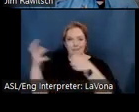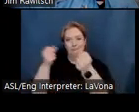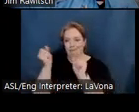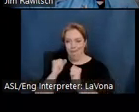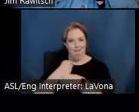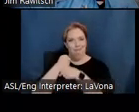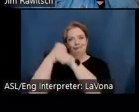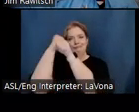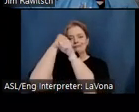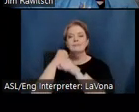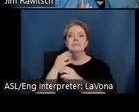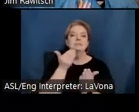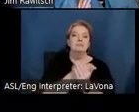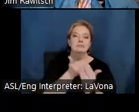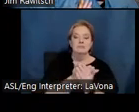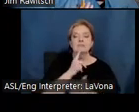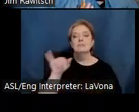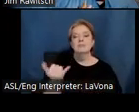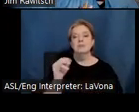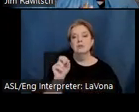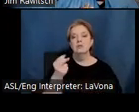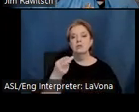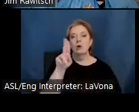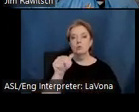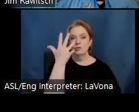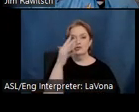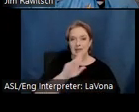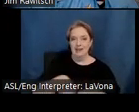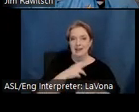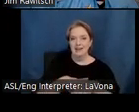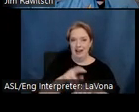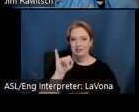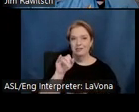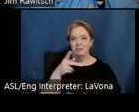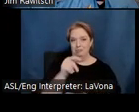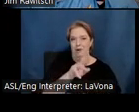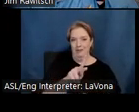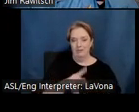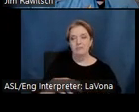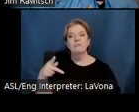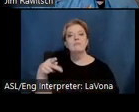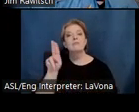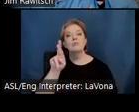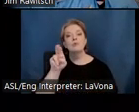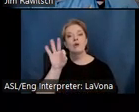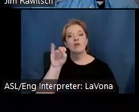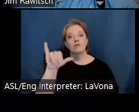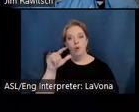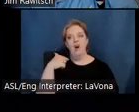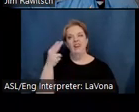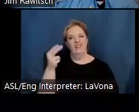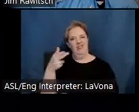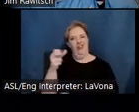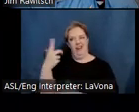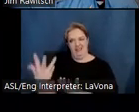lovers is Joshua Tree National Park. The Purifoy site was accepted into Haas in 2021 and was